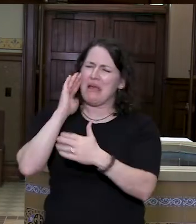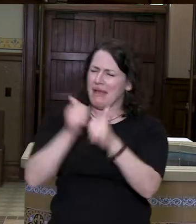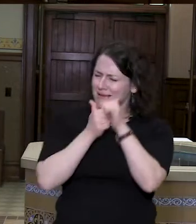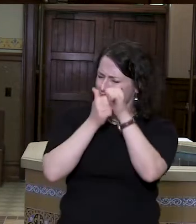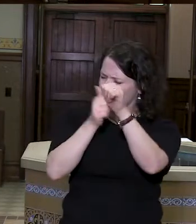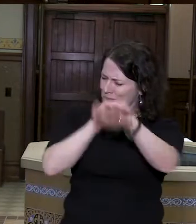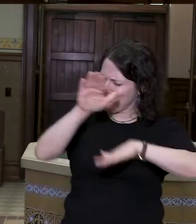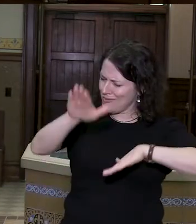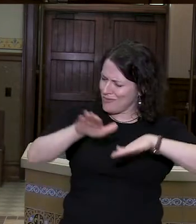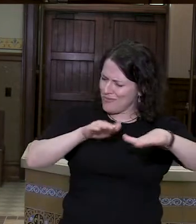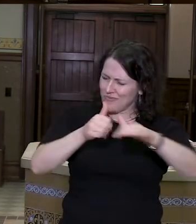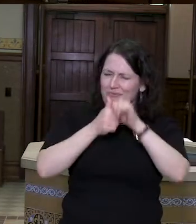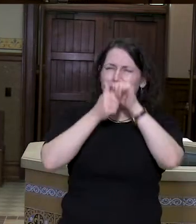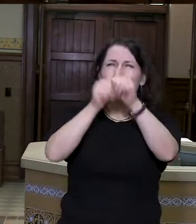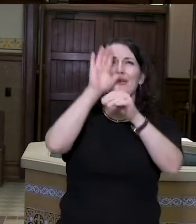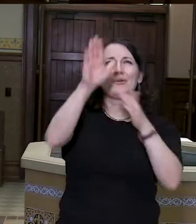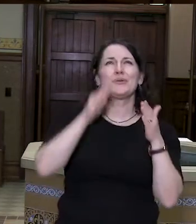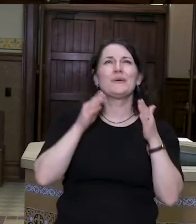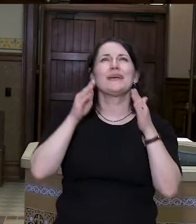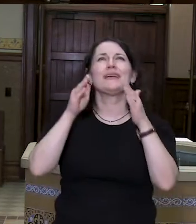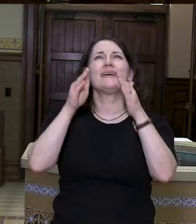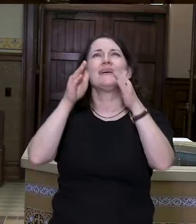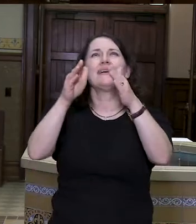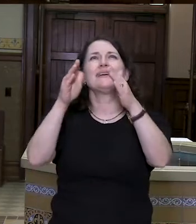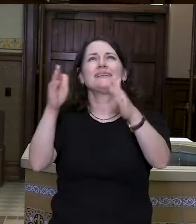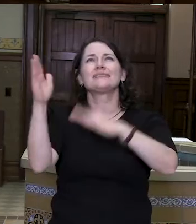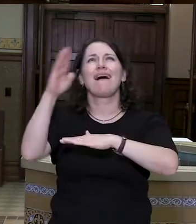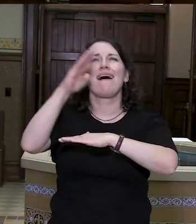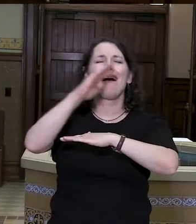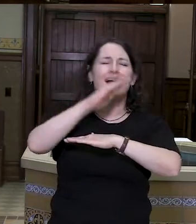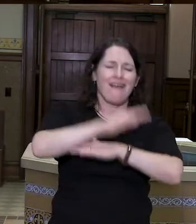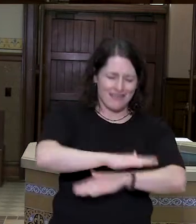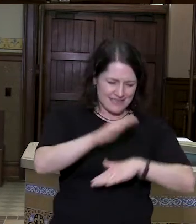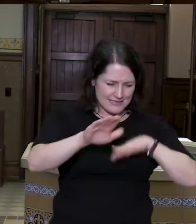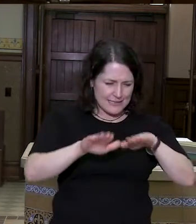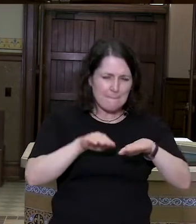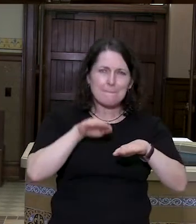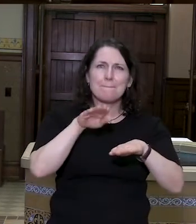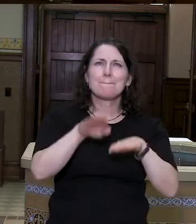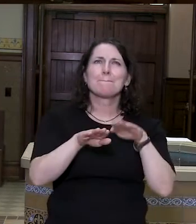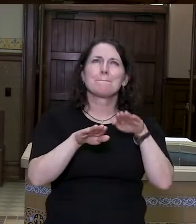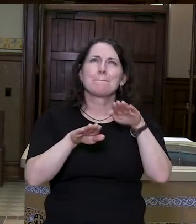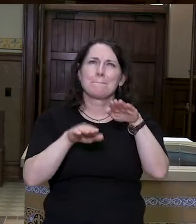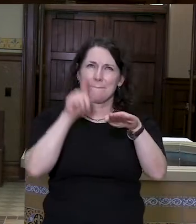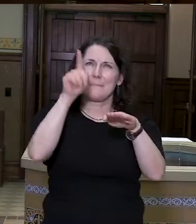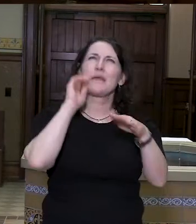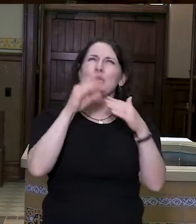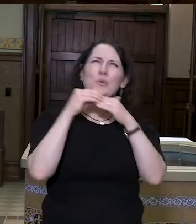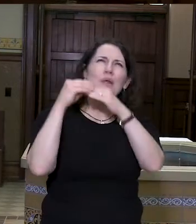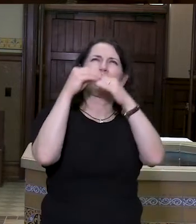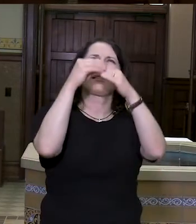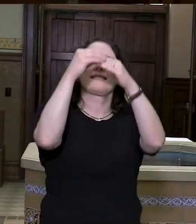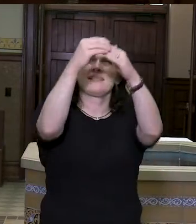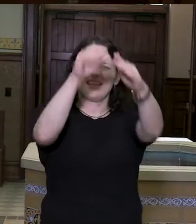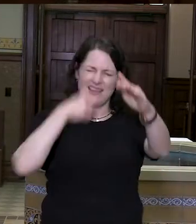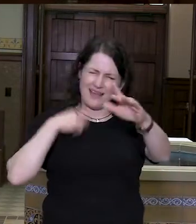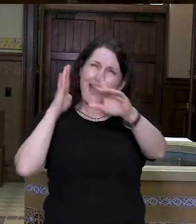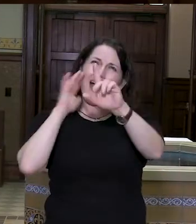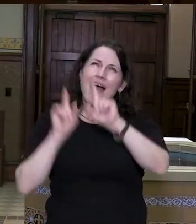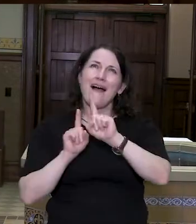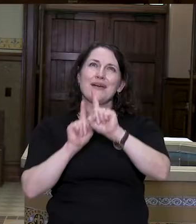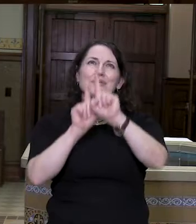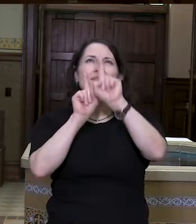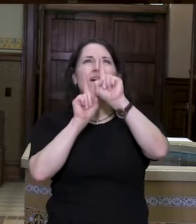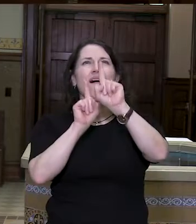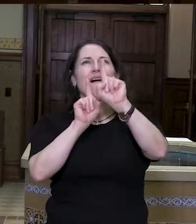to walk in Your ways. And step by step, You'll lead me, and I